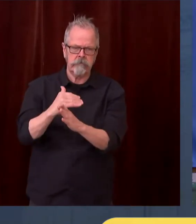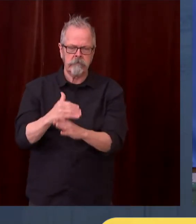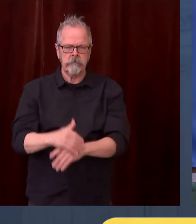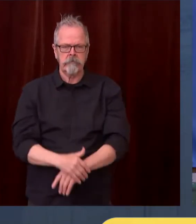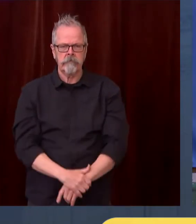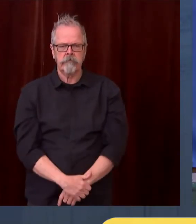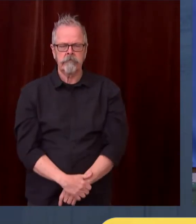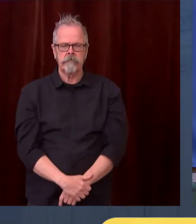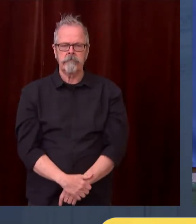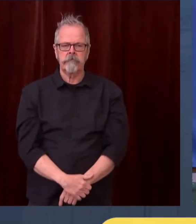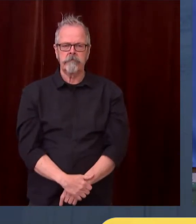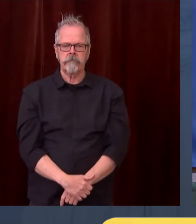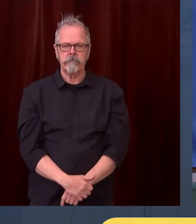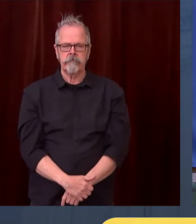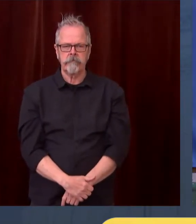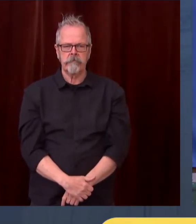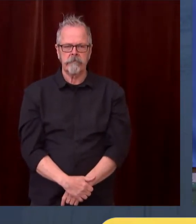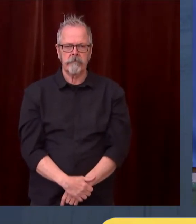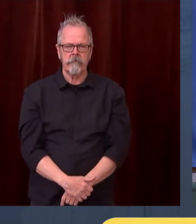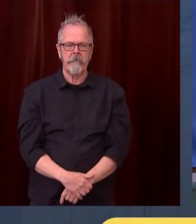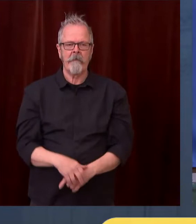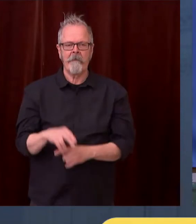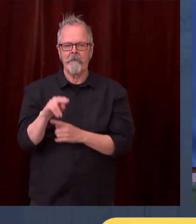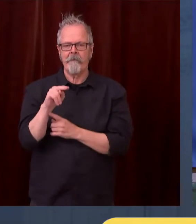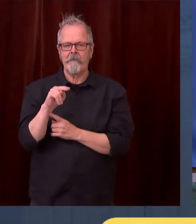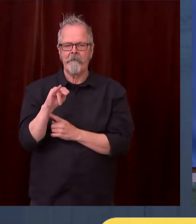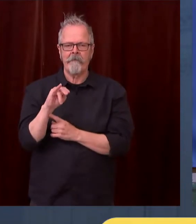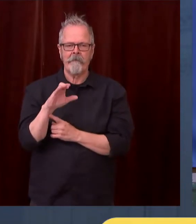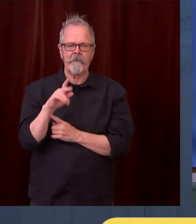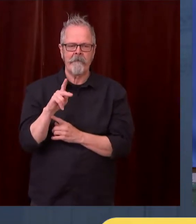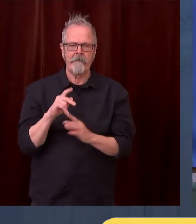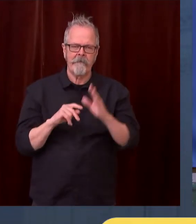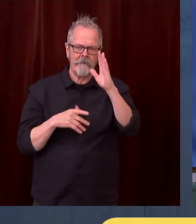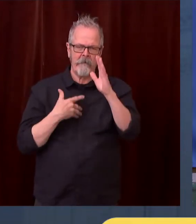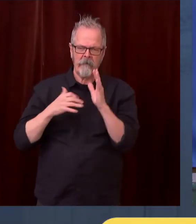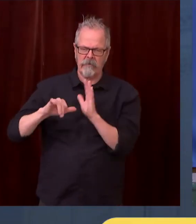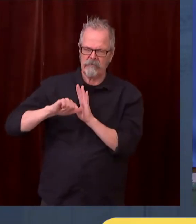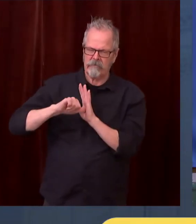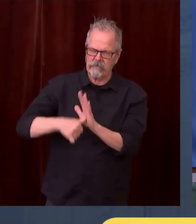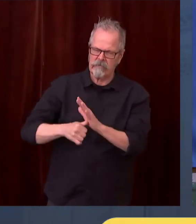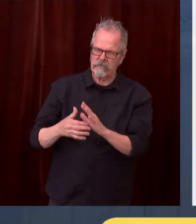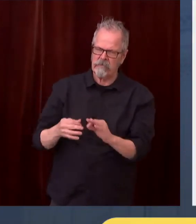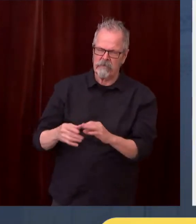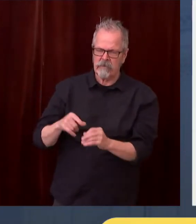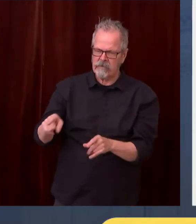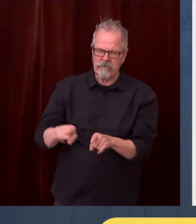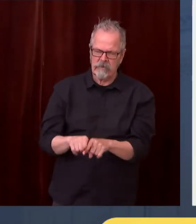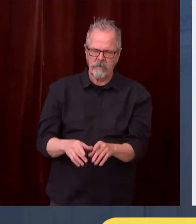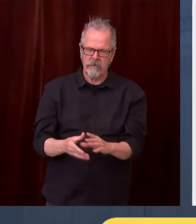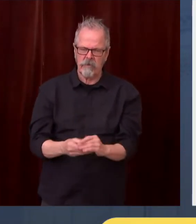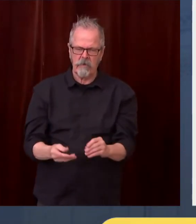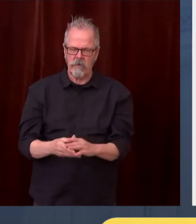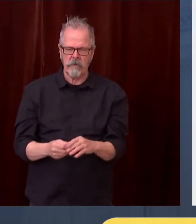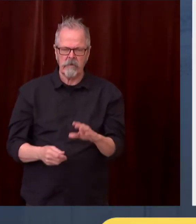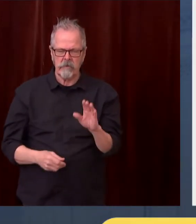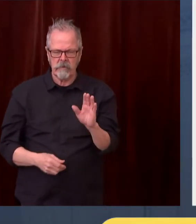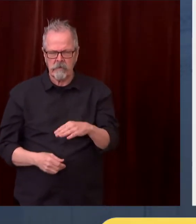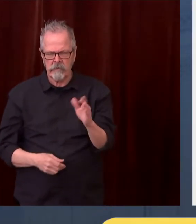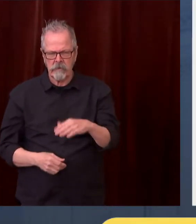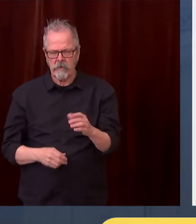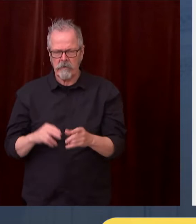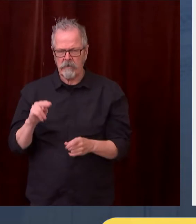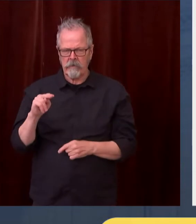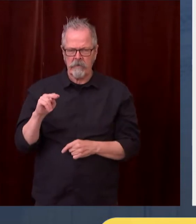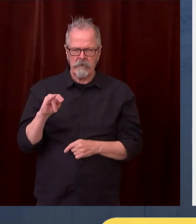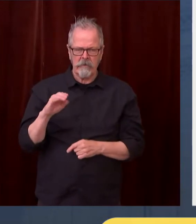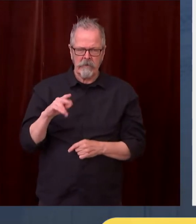I would just like to emphasize a few of the governor's points. You know, we are experiencing some pretty significant growth in